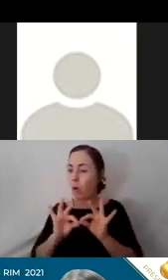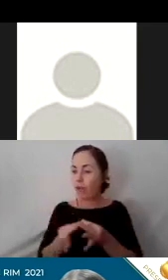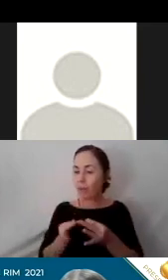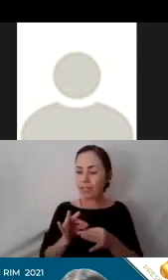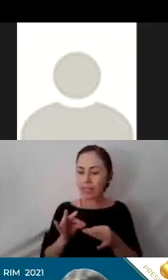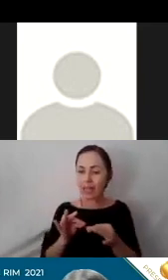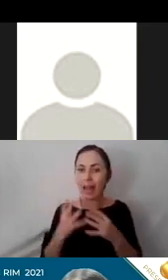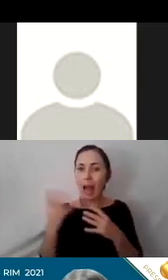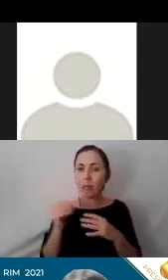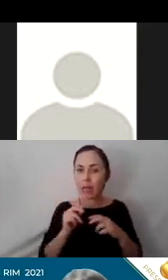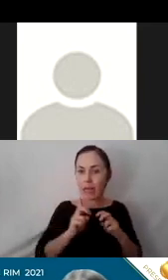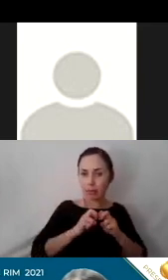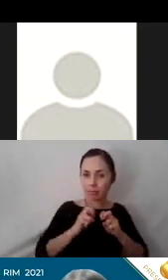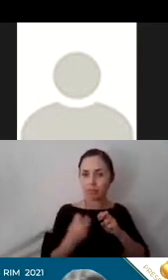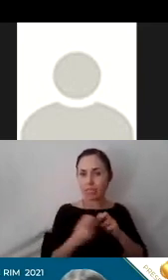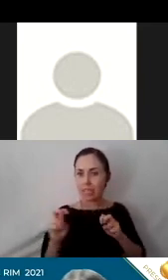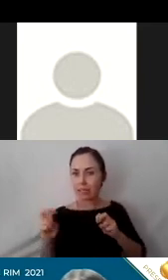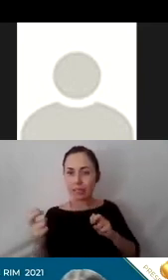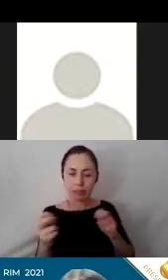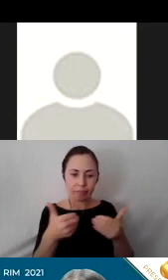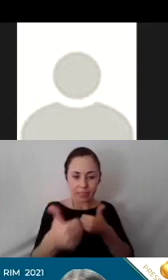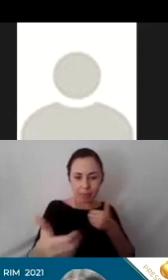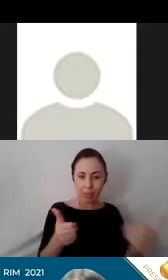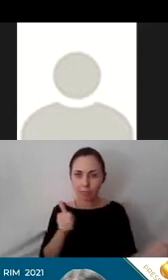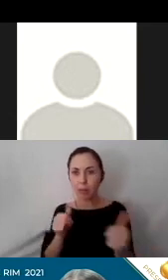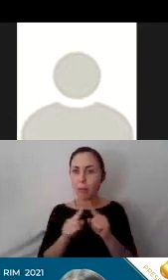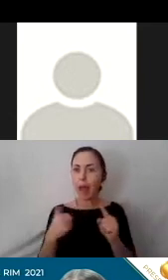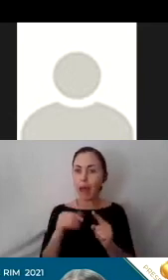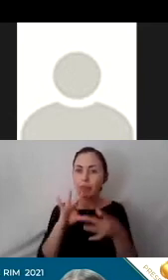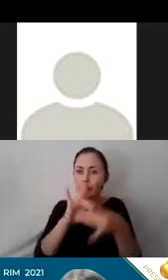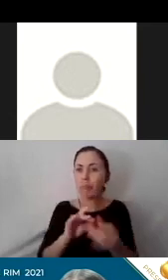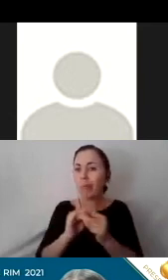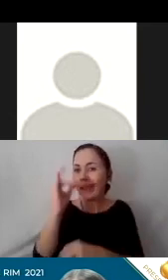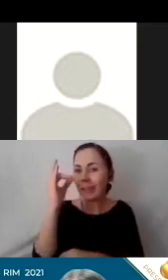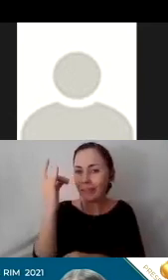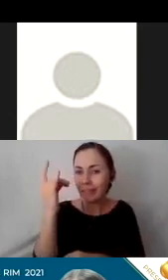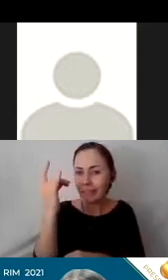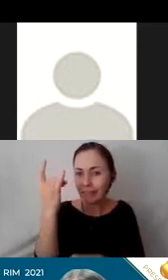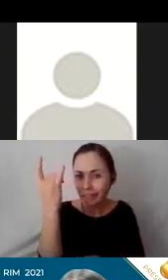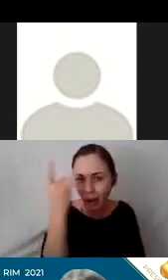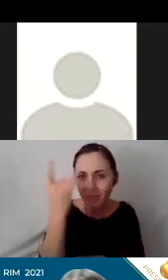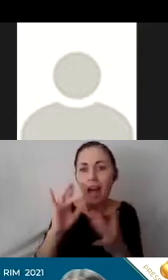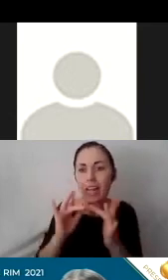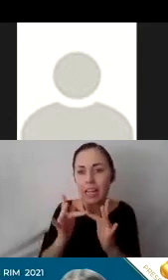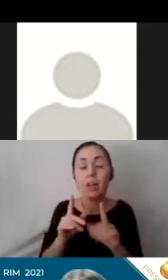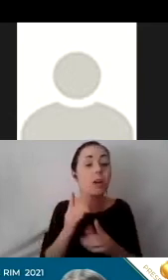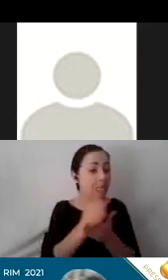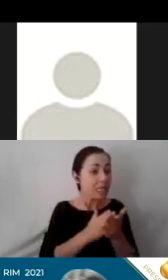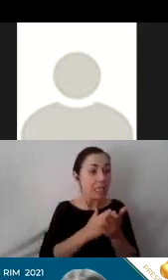you know, just provide a space for them to connect to the internet. Some of them have actually invested in hotspots and